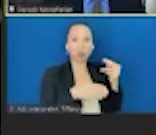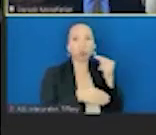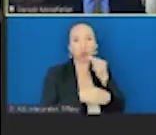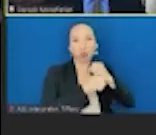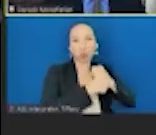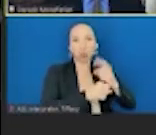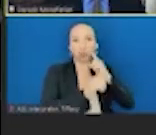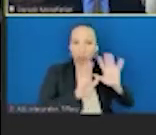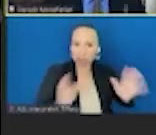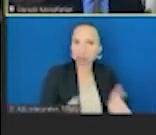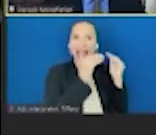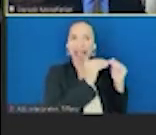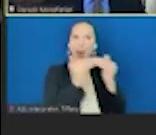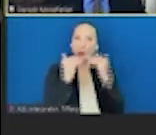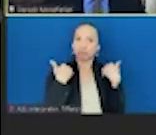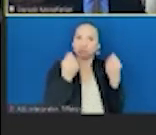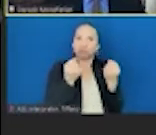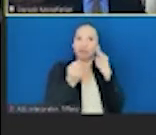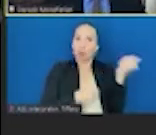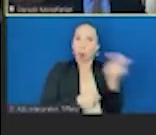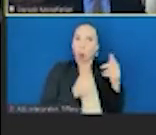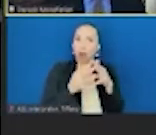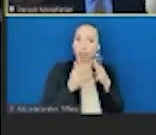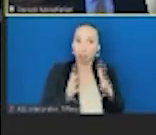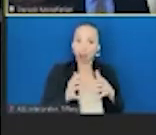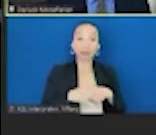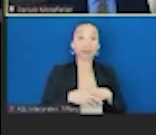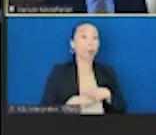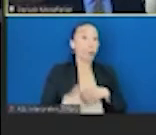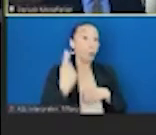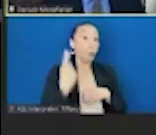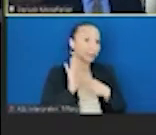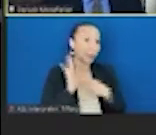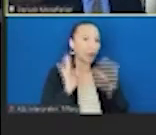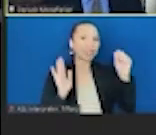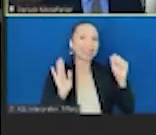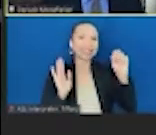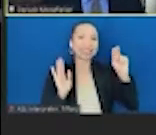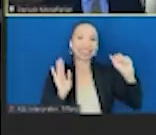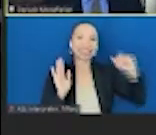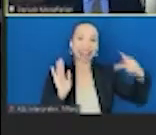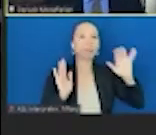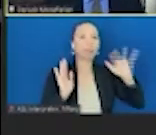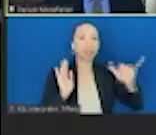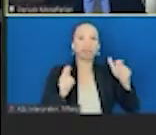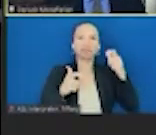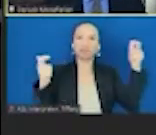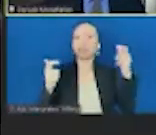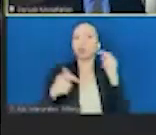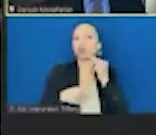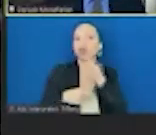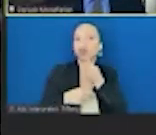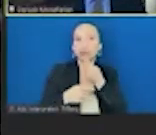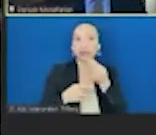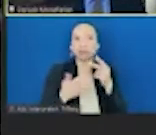Americans. And so one example is SNAP. This is the major feeding program in the United States, the major nutrition program in the United